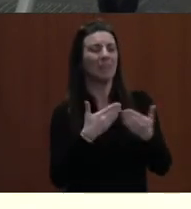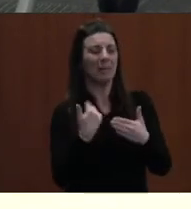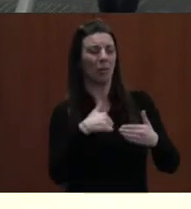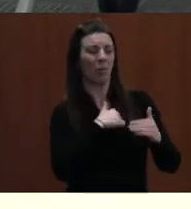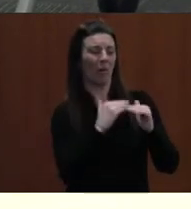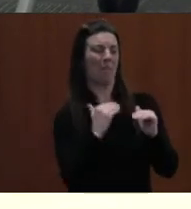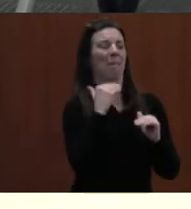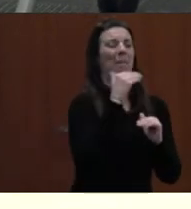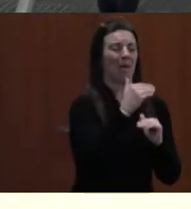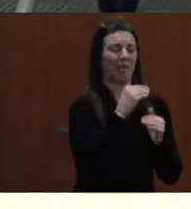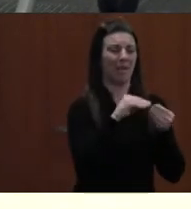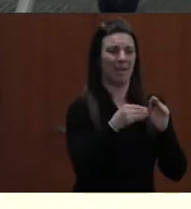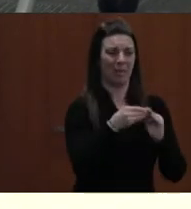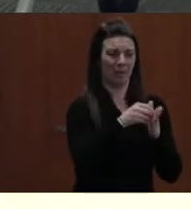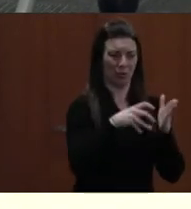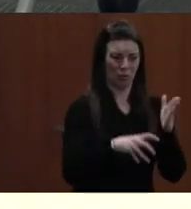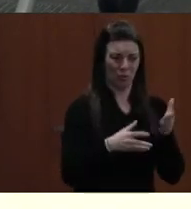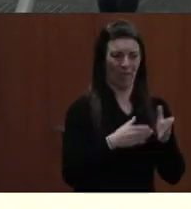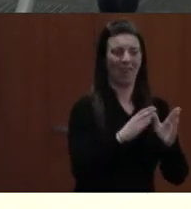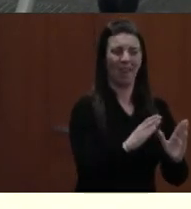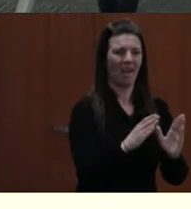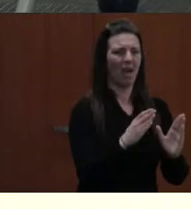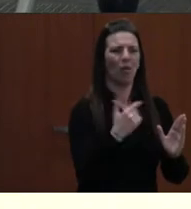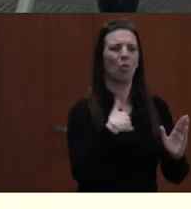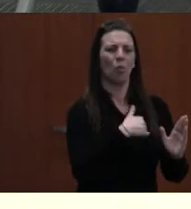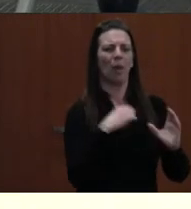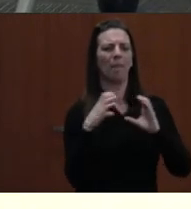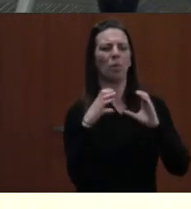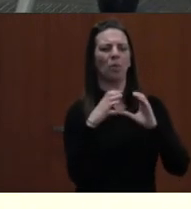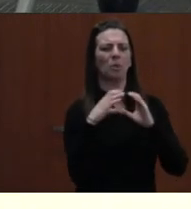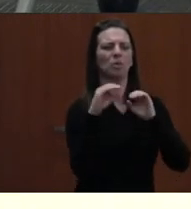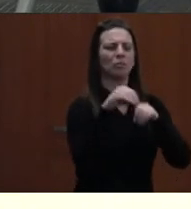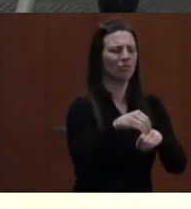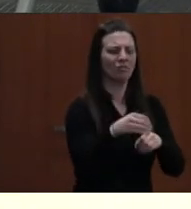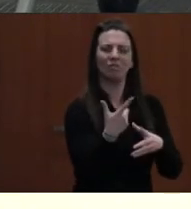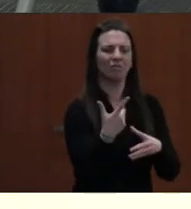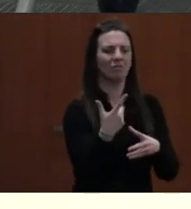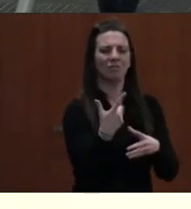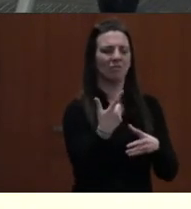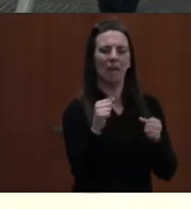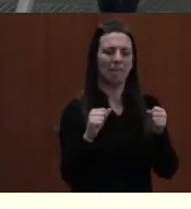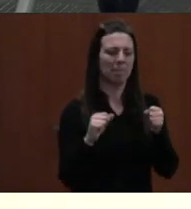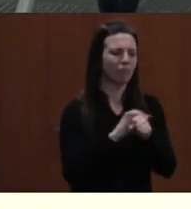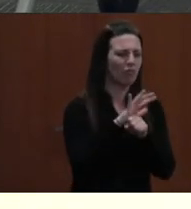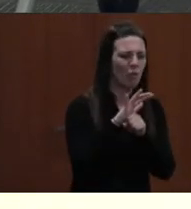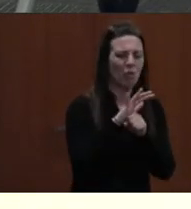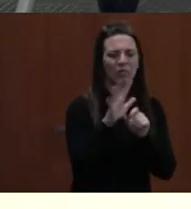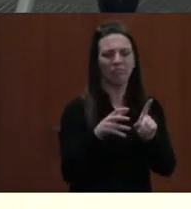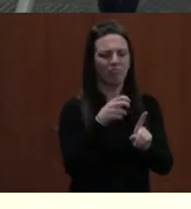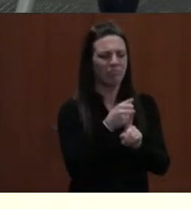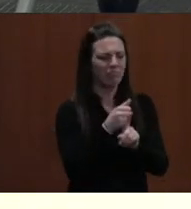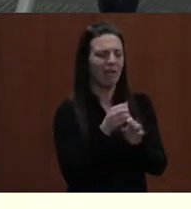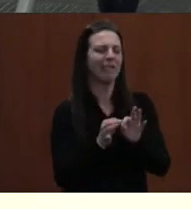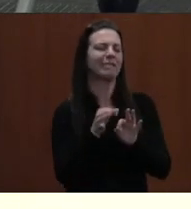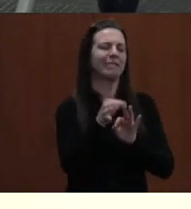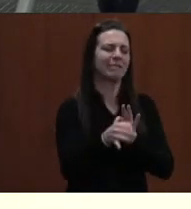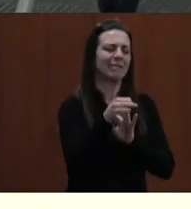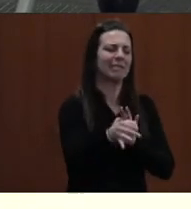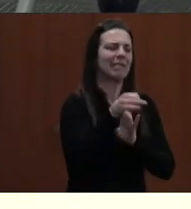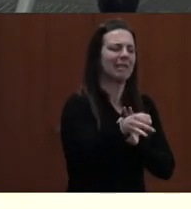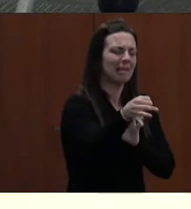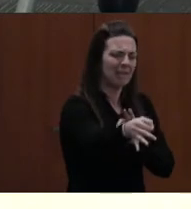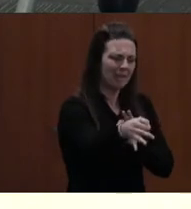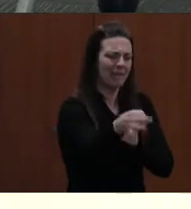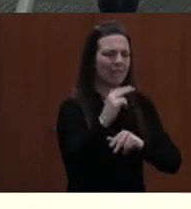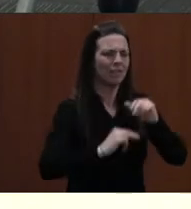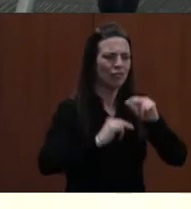portables, those plans did not proceed. During the pandemic, all new construction was delayed for 10 years. Unfortunately, our enrollment continues to